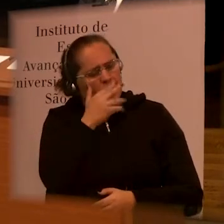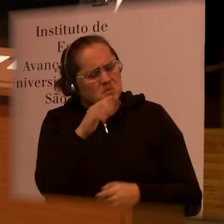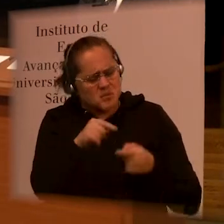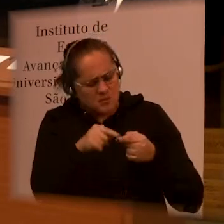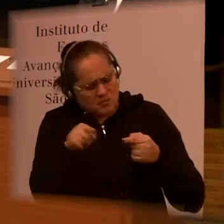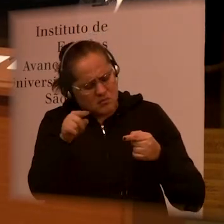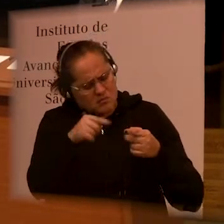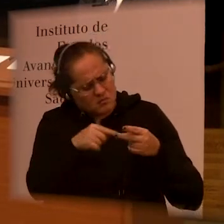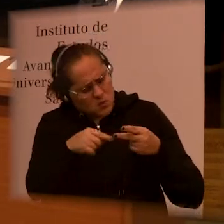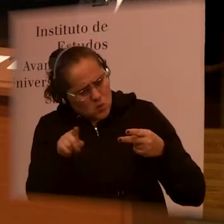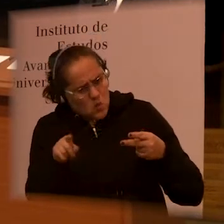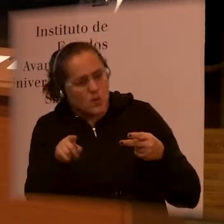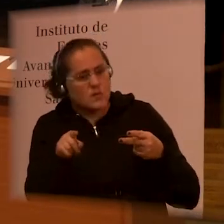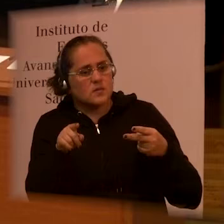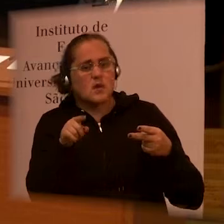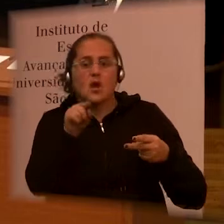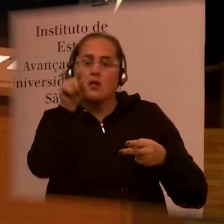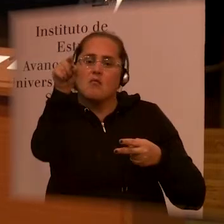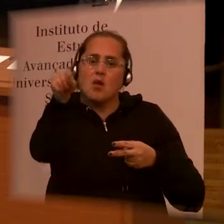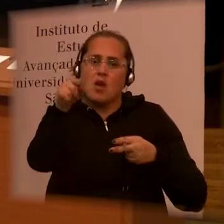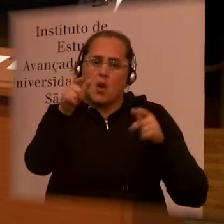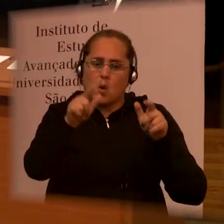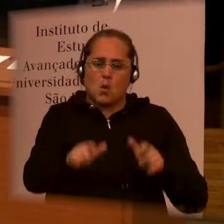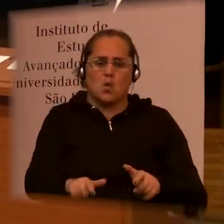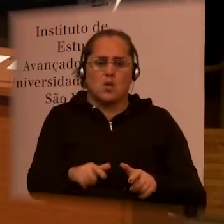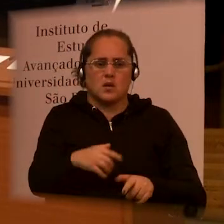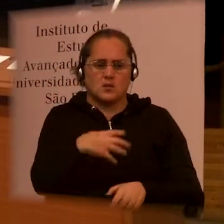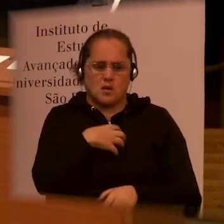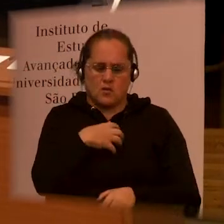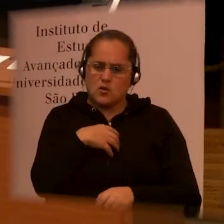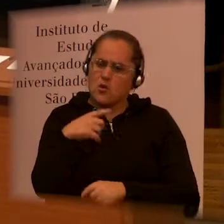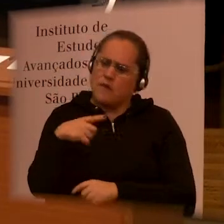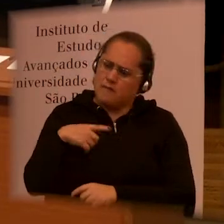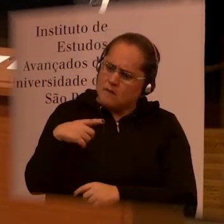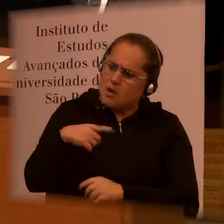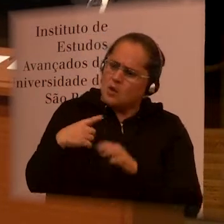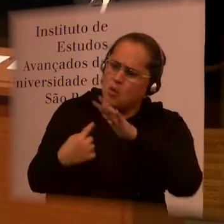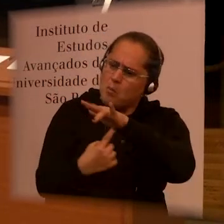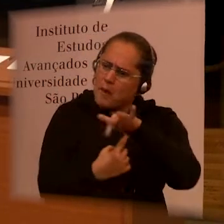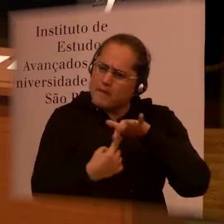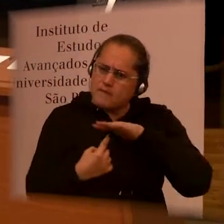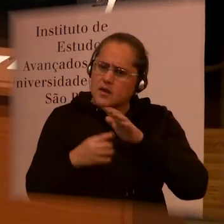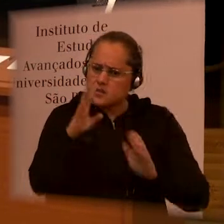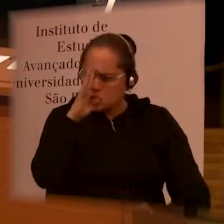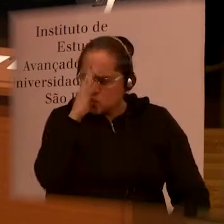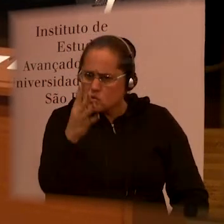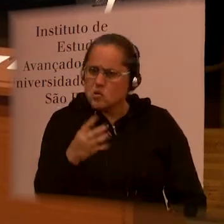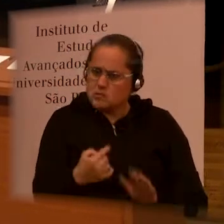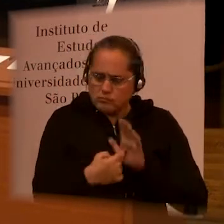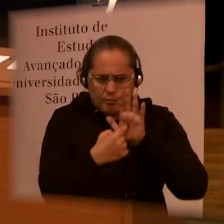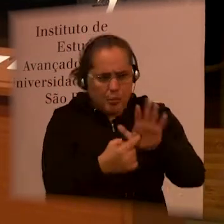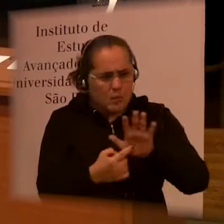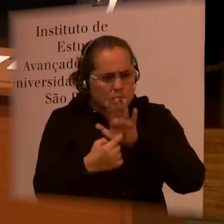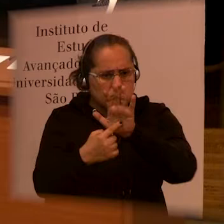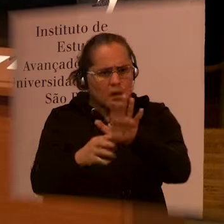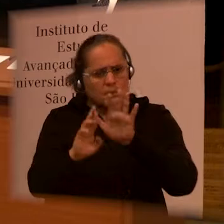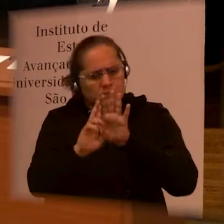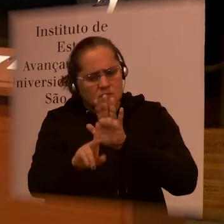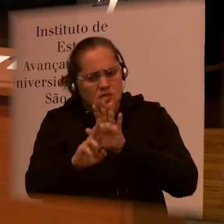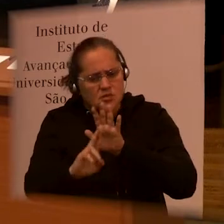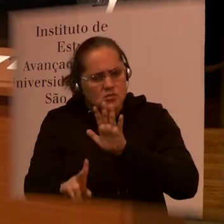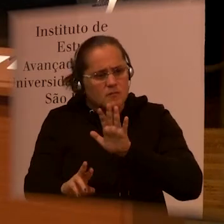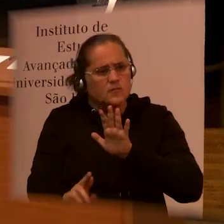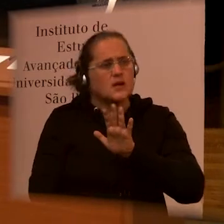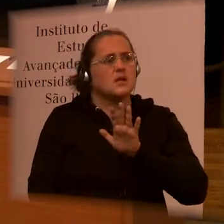there is a solutions fair where different people are presenting the different ways they have of coping with this. So there are lots of